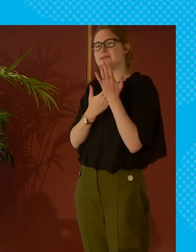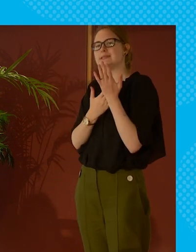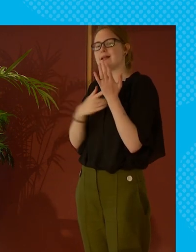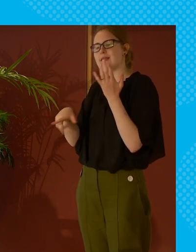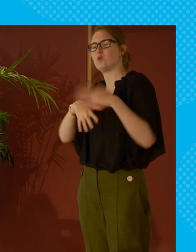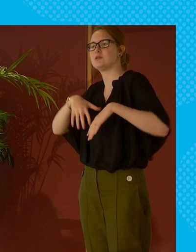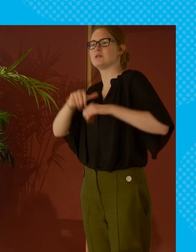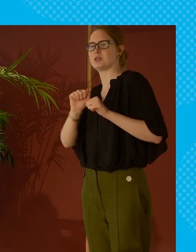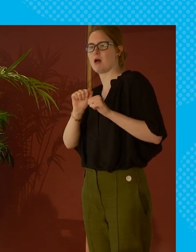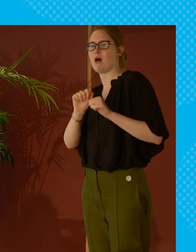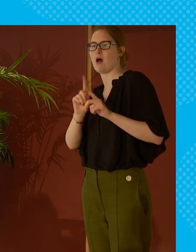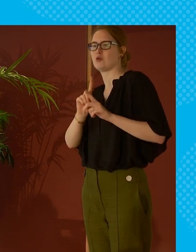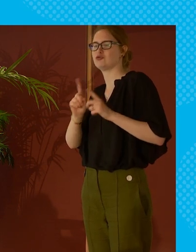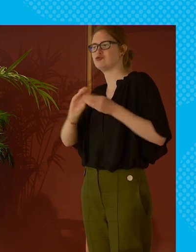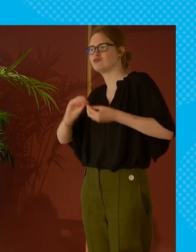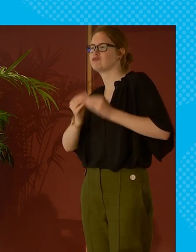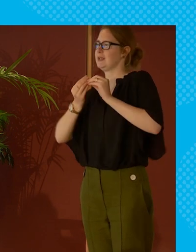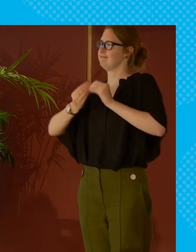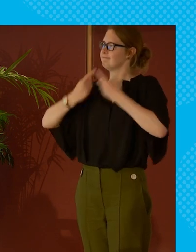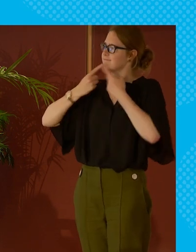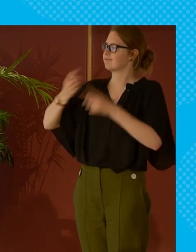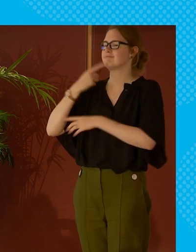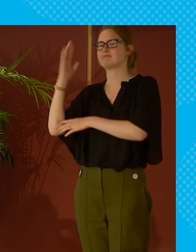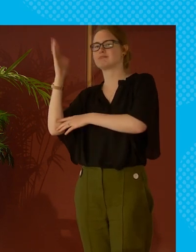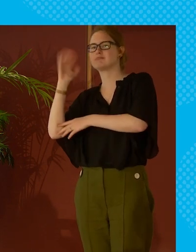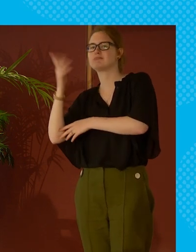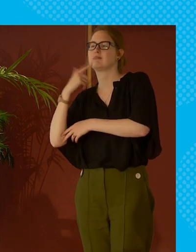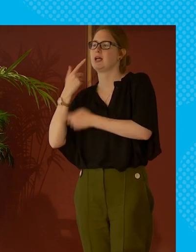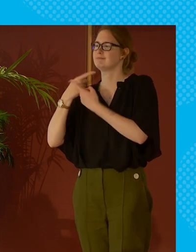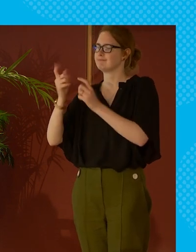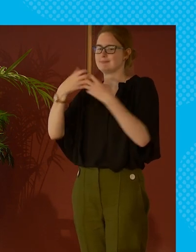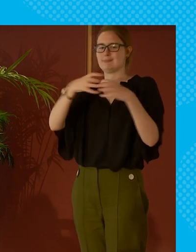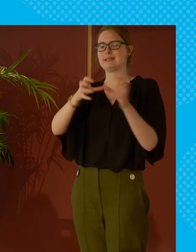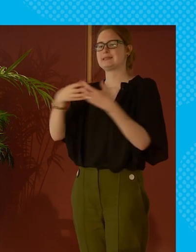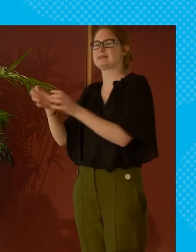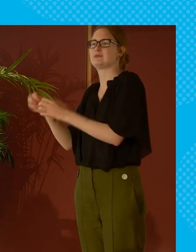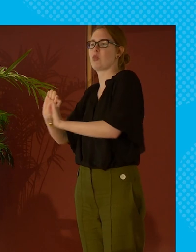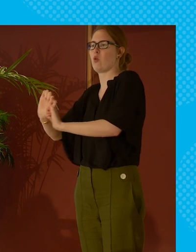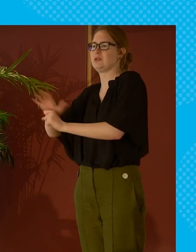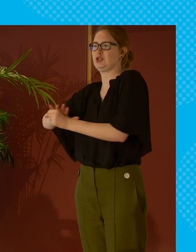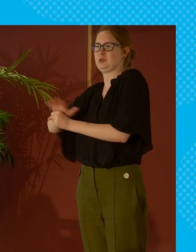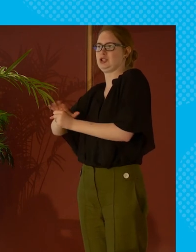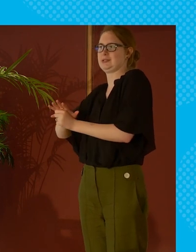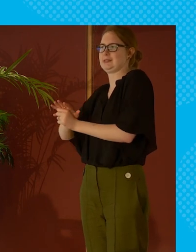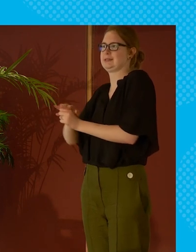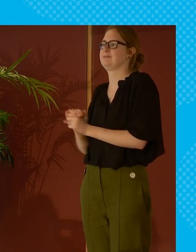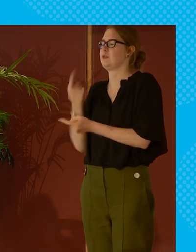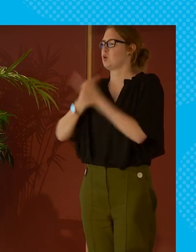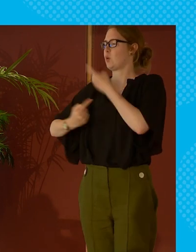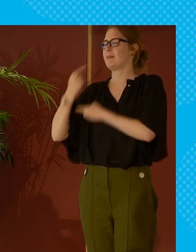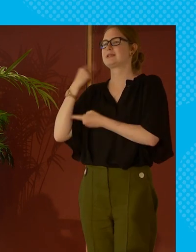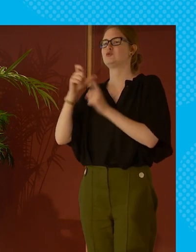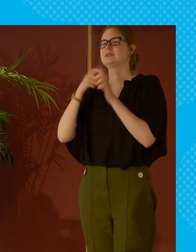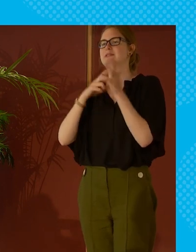like that they will start to make noises and speeches that denigrate people in those positions if